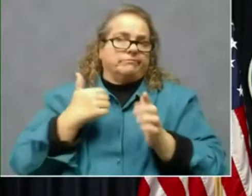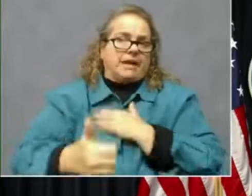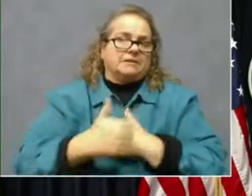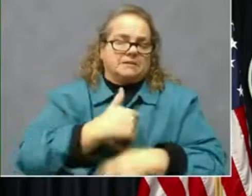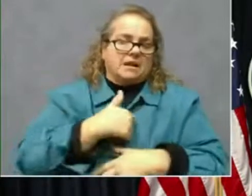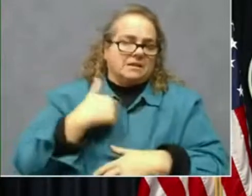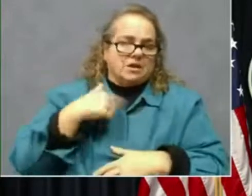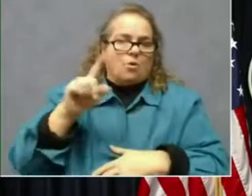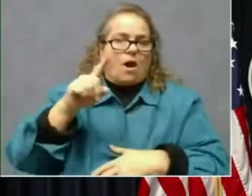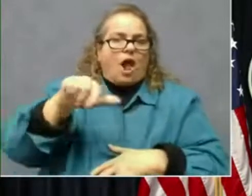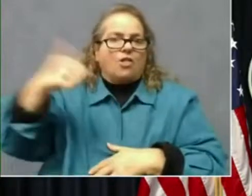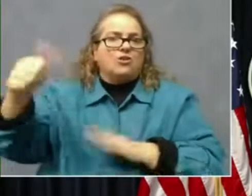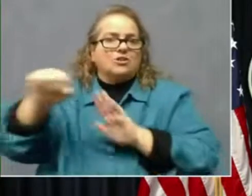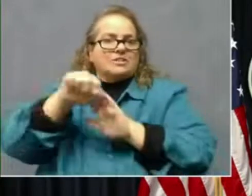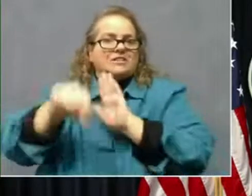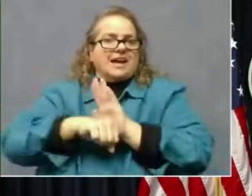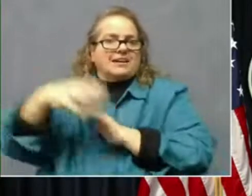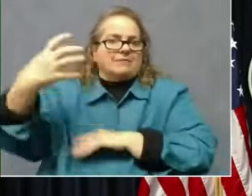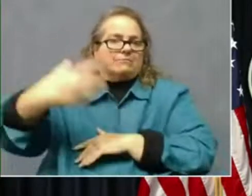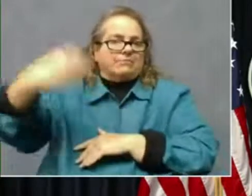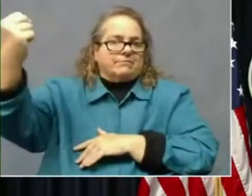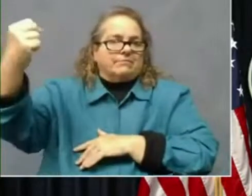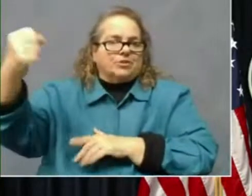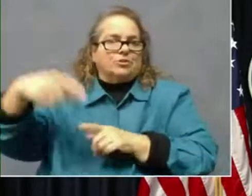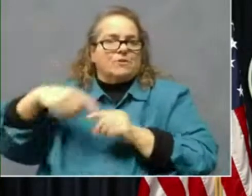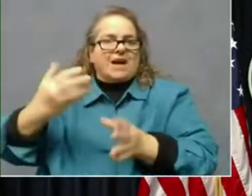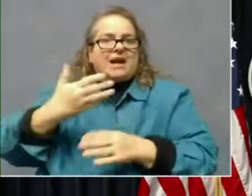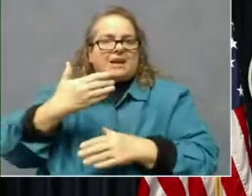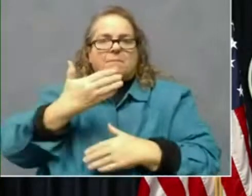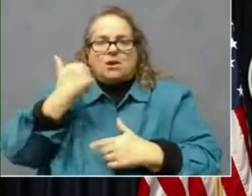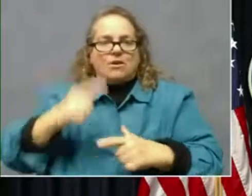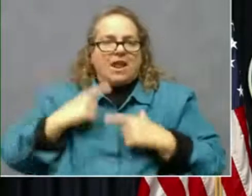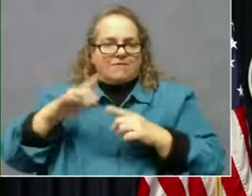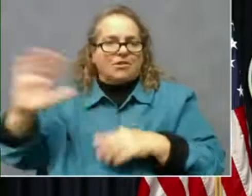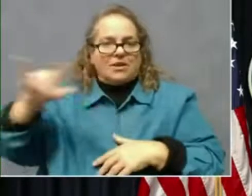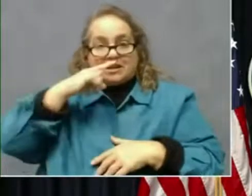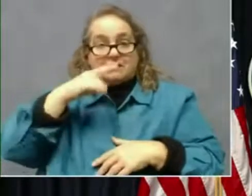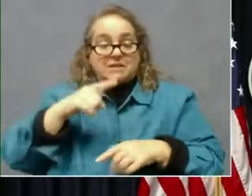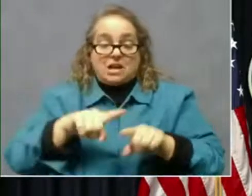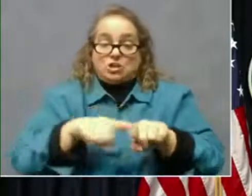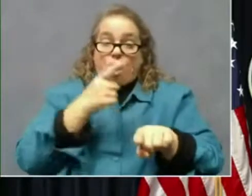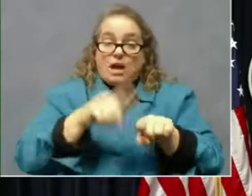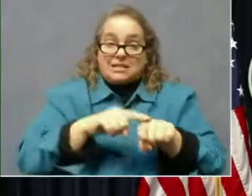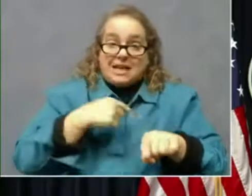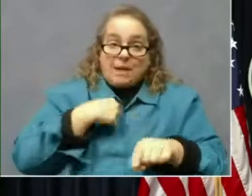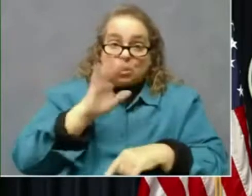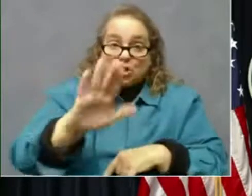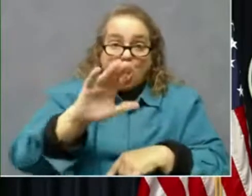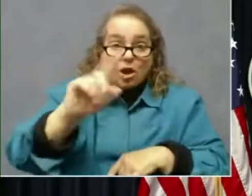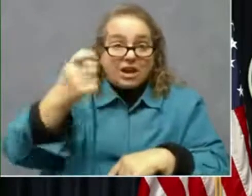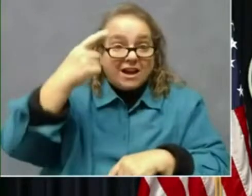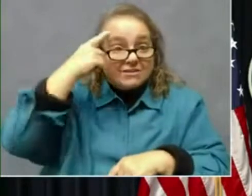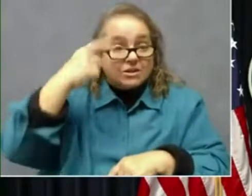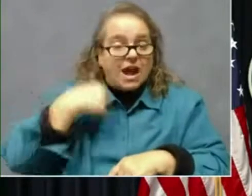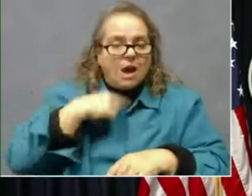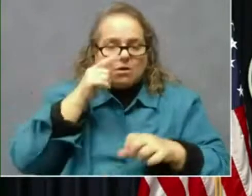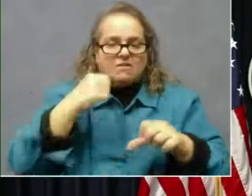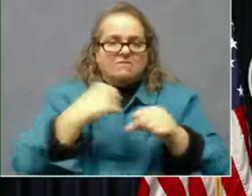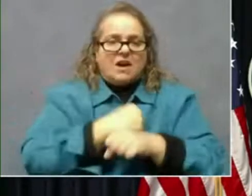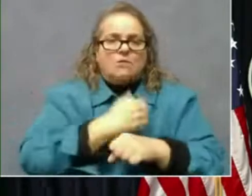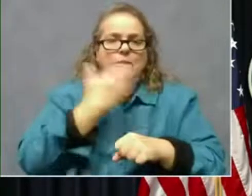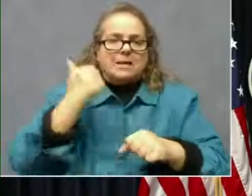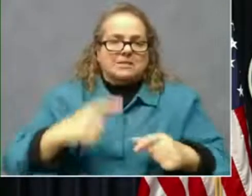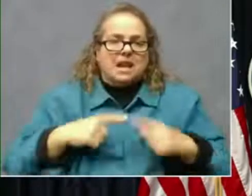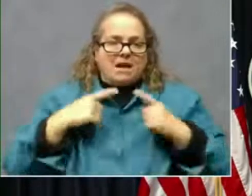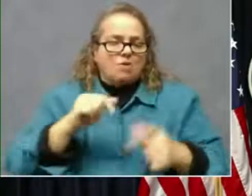provides a better life to their kids. As long as I'm your governor, I'm going to fight for the very best life for all of our citizens and to provide